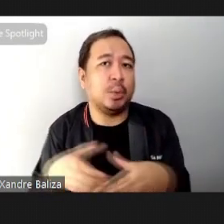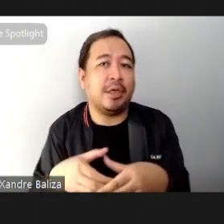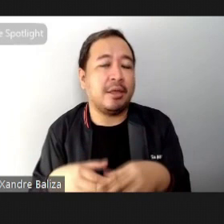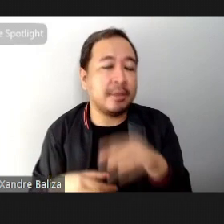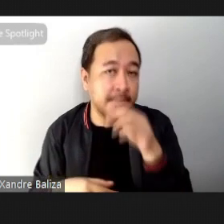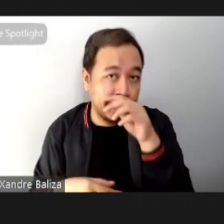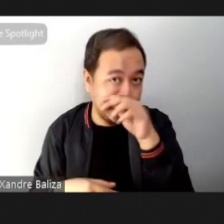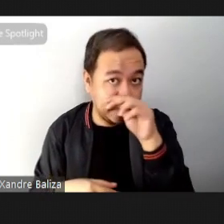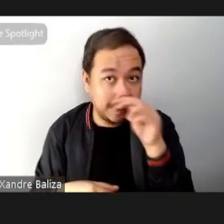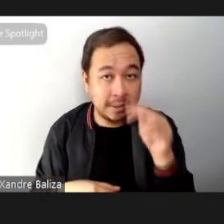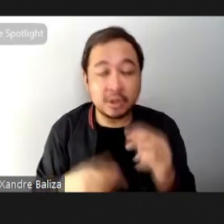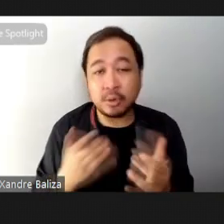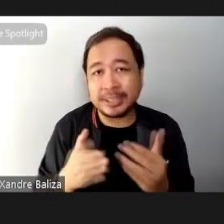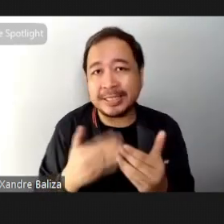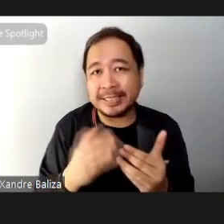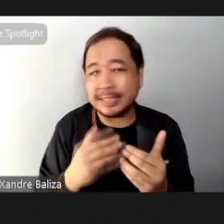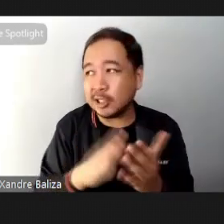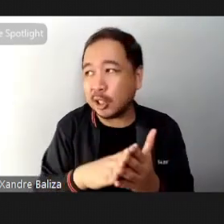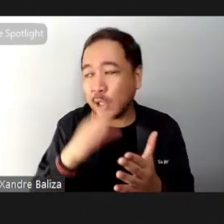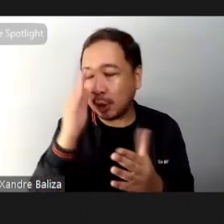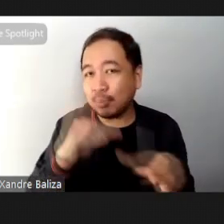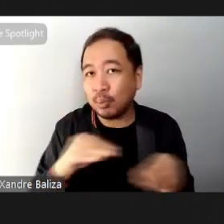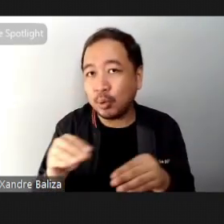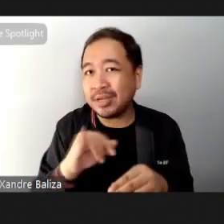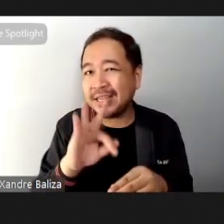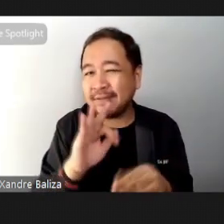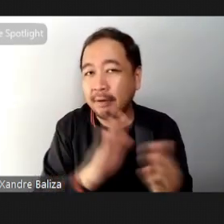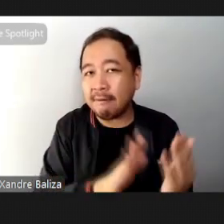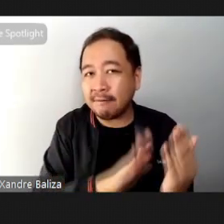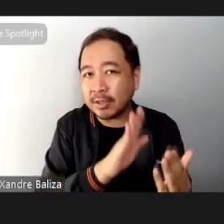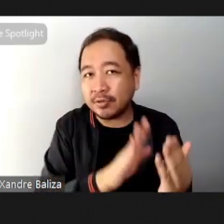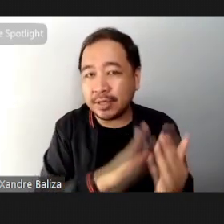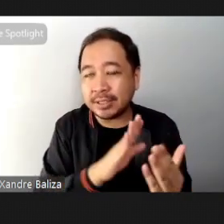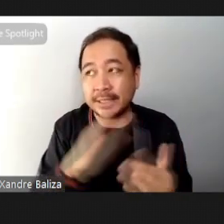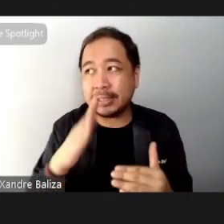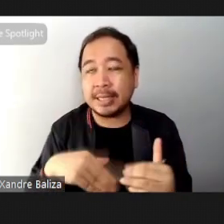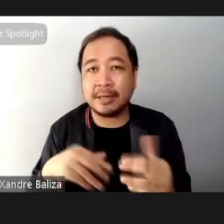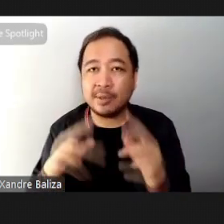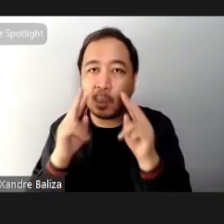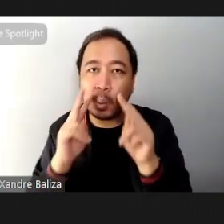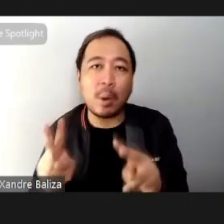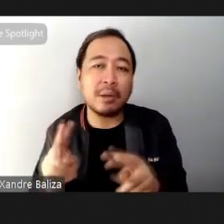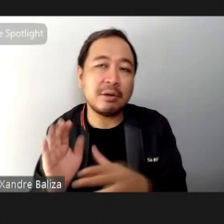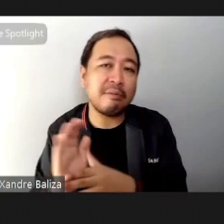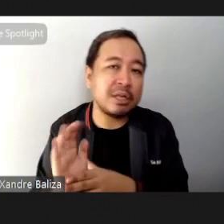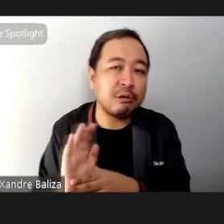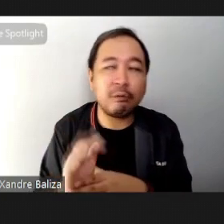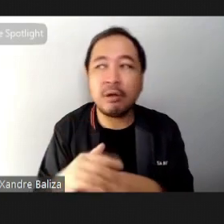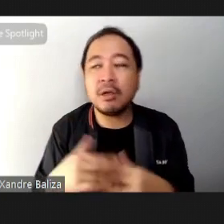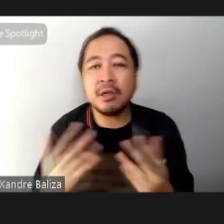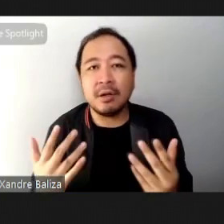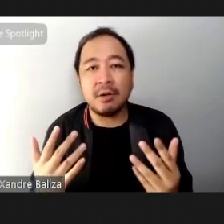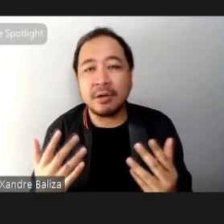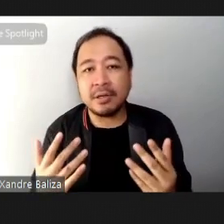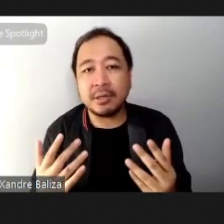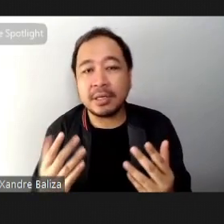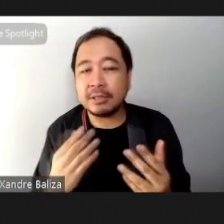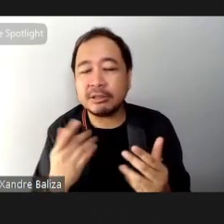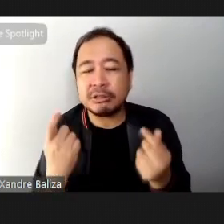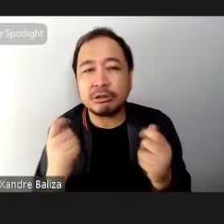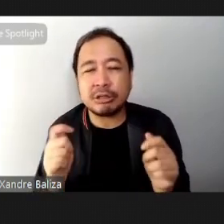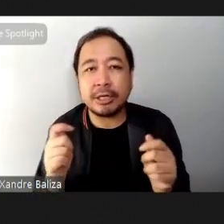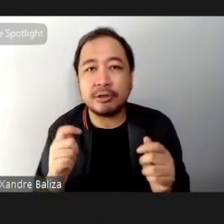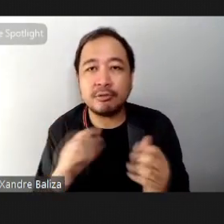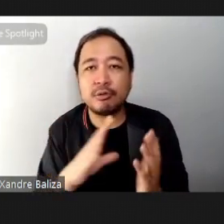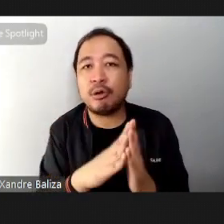that it's easier to learn moves when it's face to face compared to if you're just watching a camera if you're watching just a video and trying to imitate